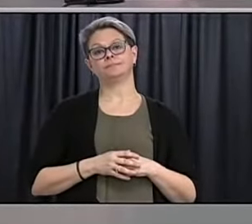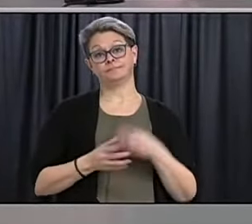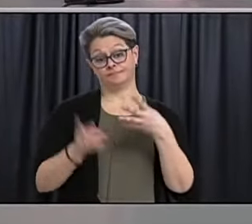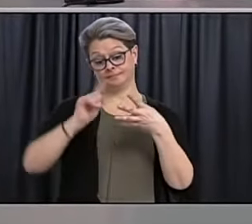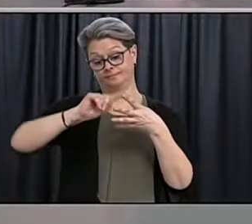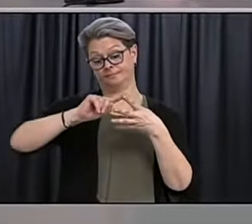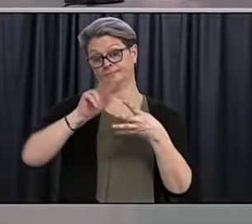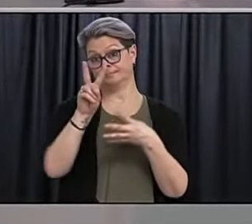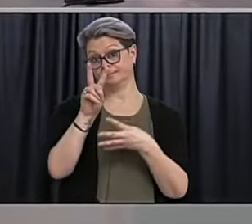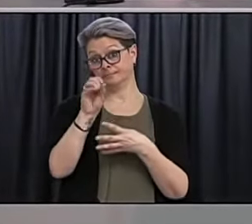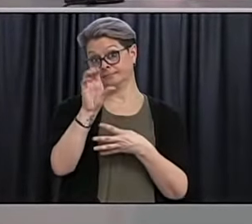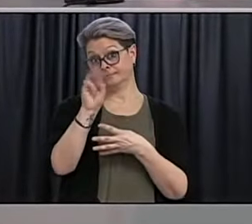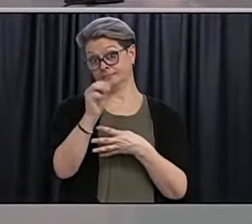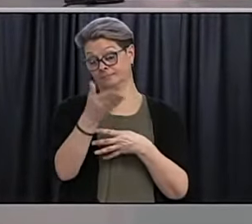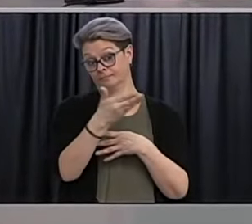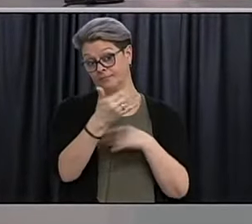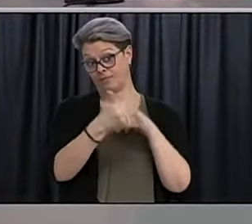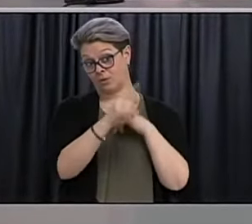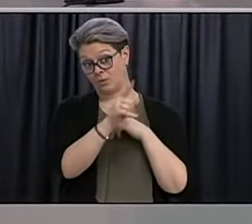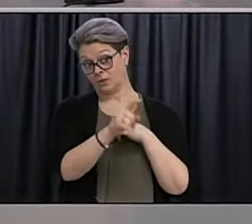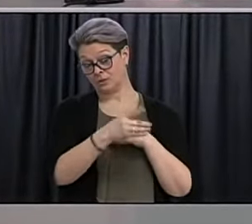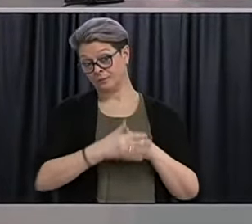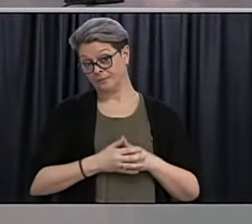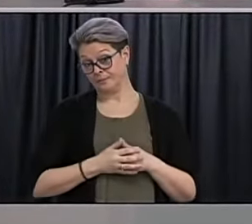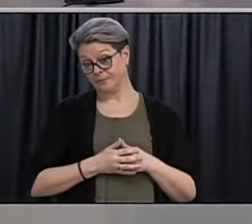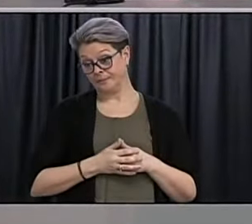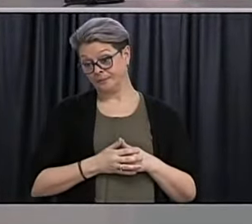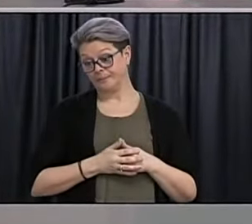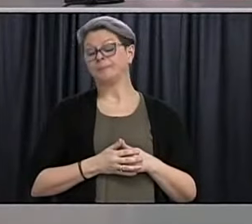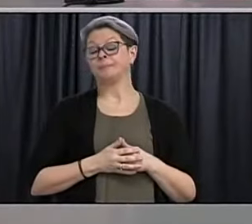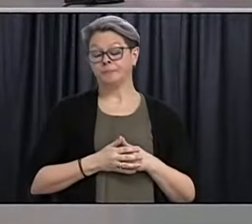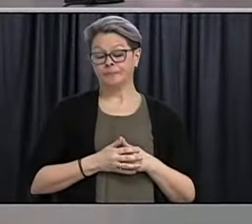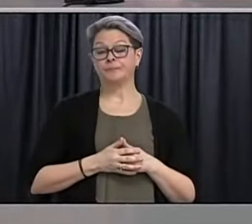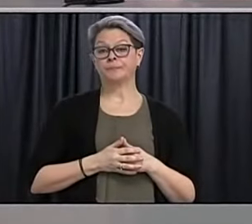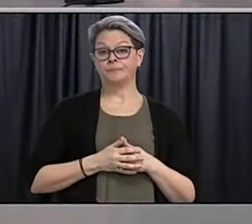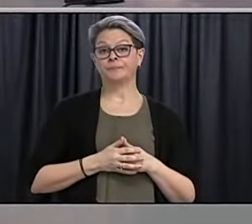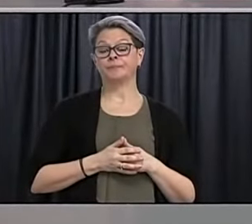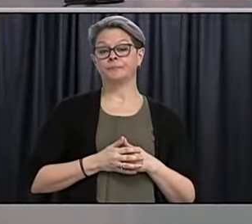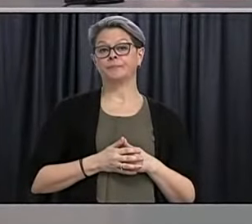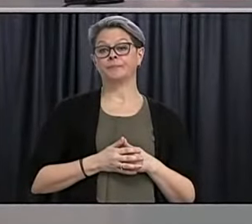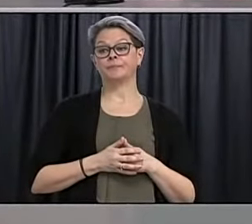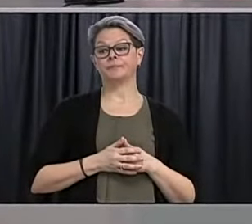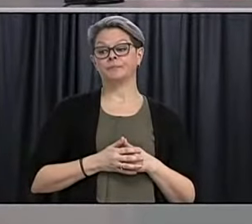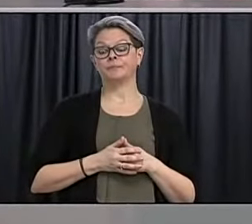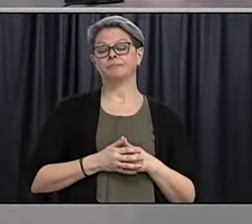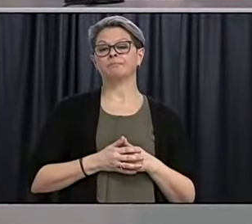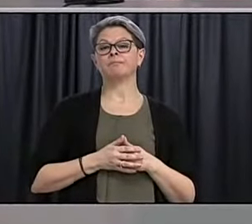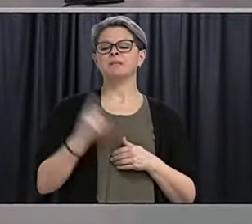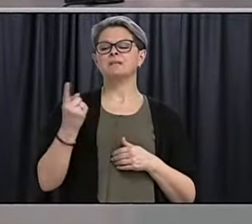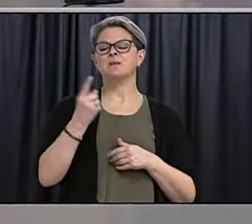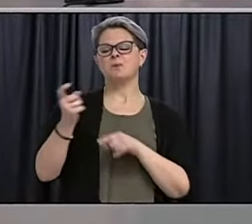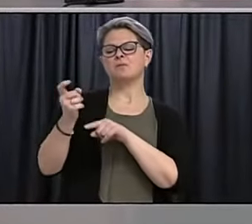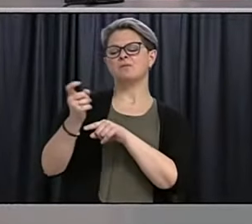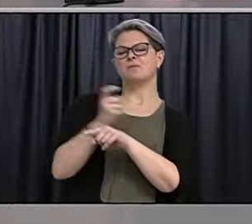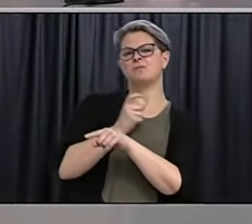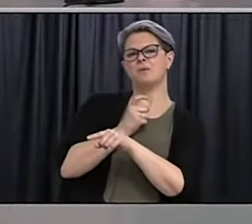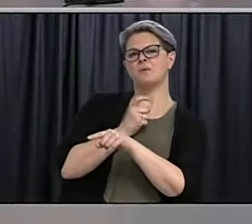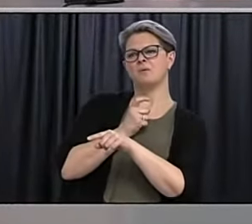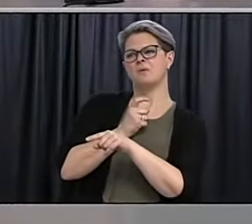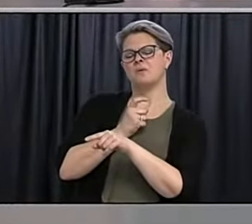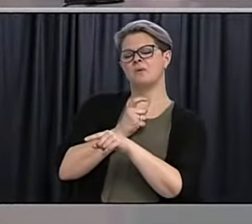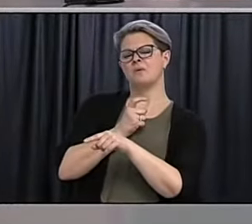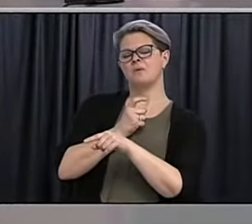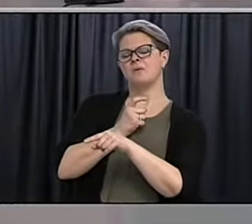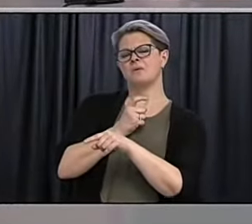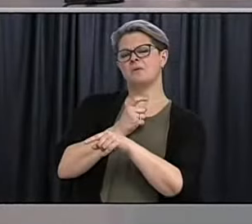Richard Duggan with BOCM. Do you have a final question? Yes. Um, we had a call to our newsroom from someone who says he falls